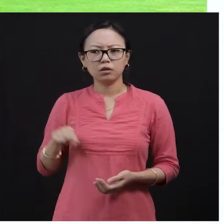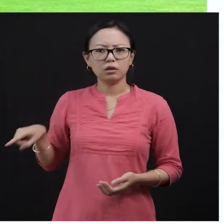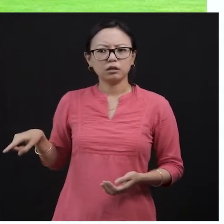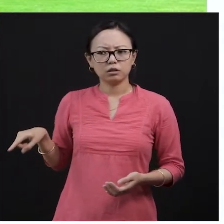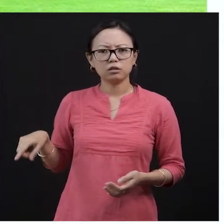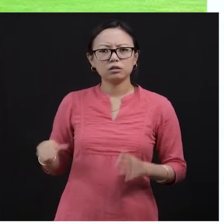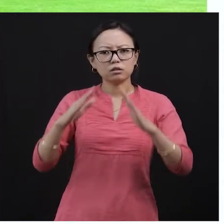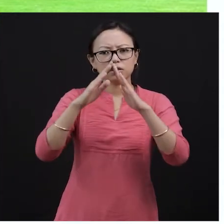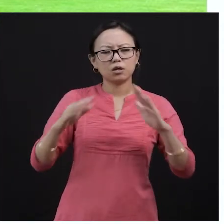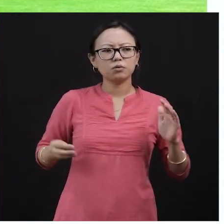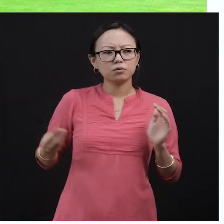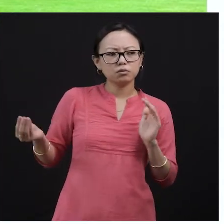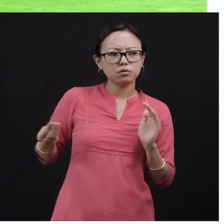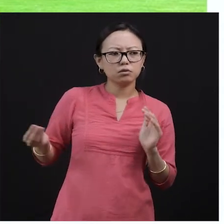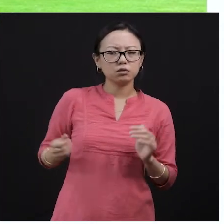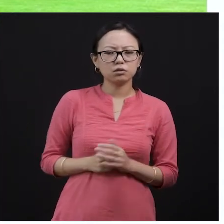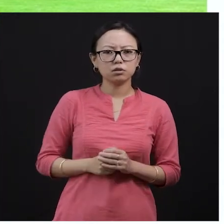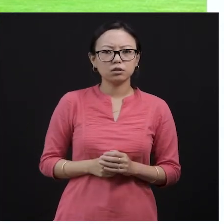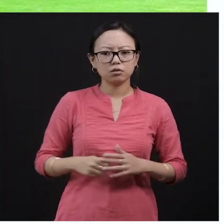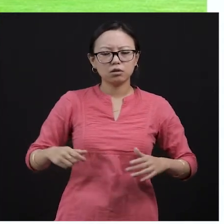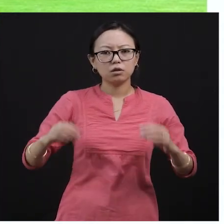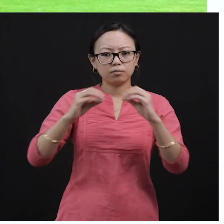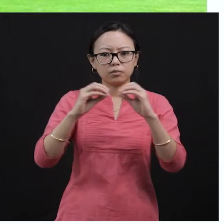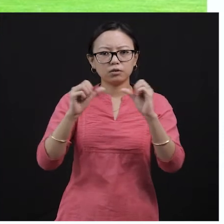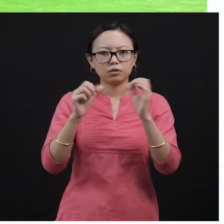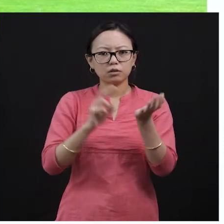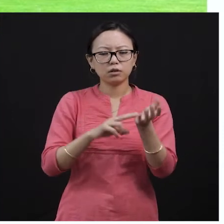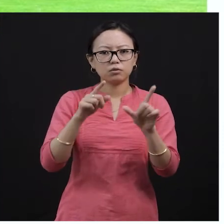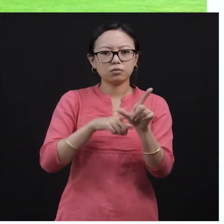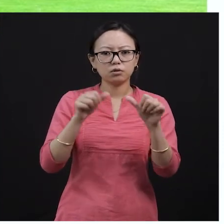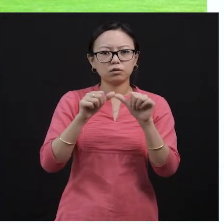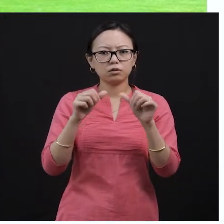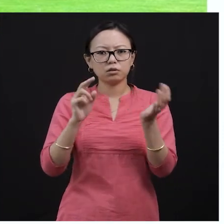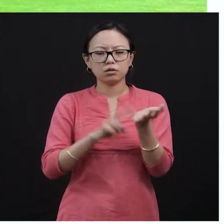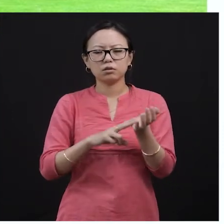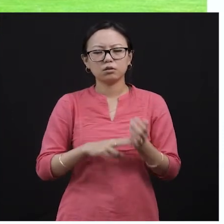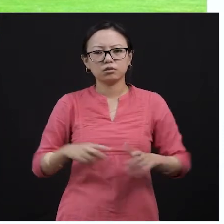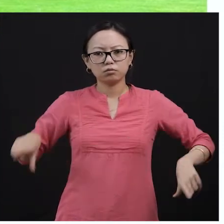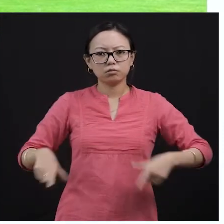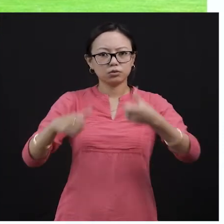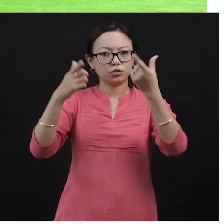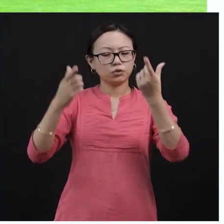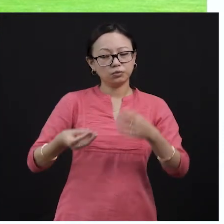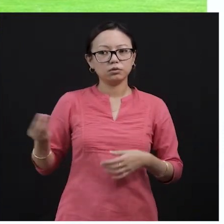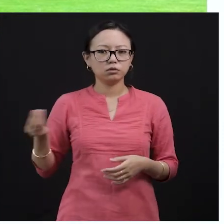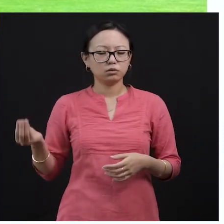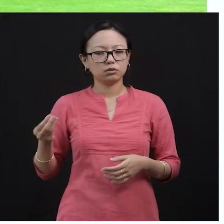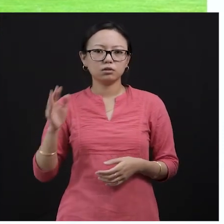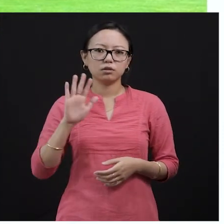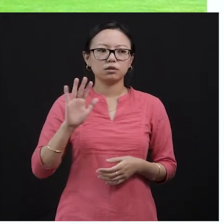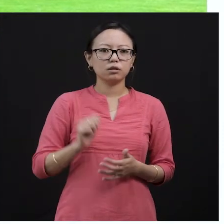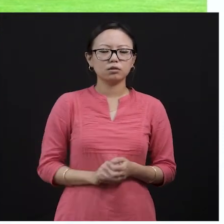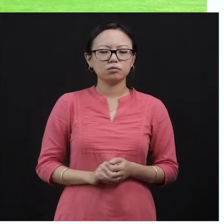And the boy considers the banyan tree to be his, though the house belongs to his grandfather. There are some things that